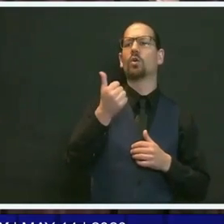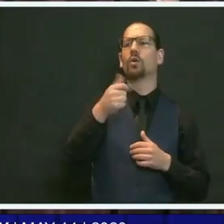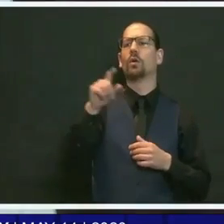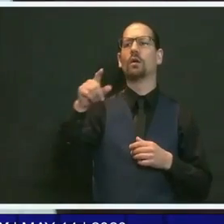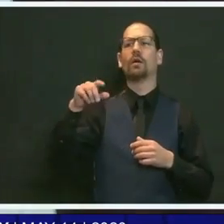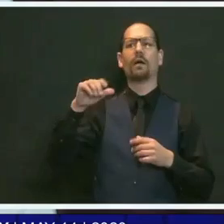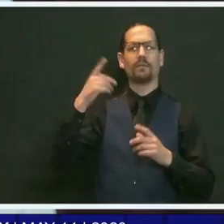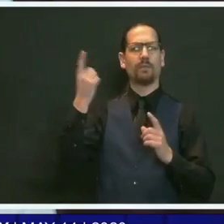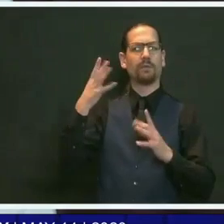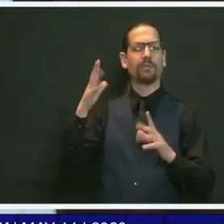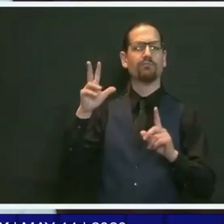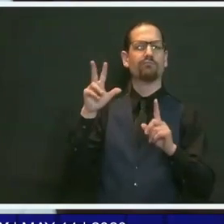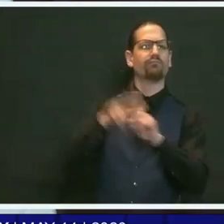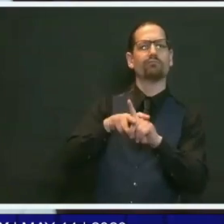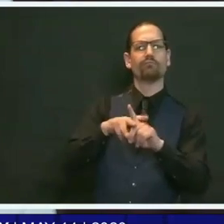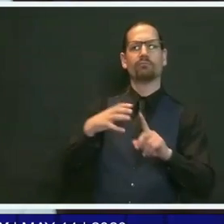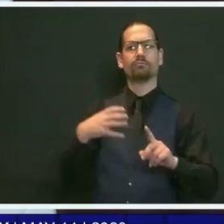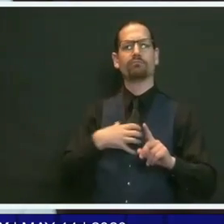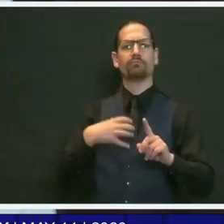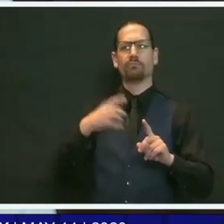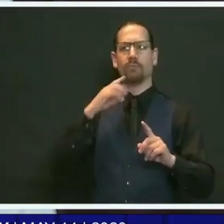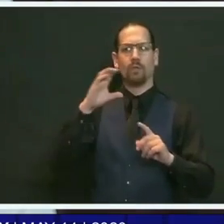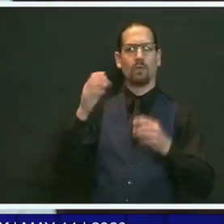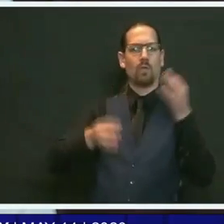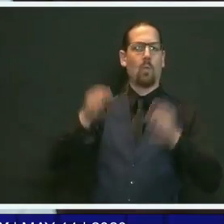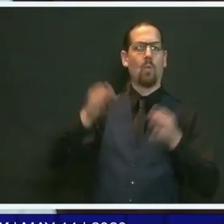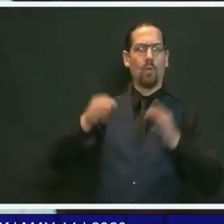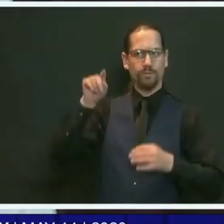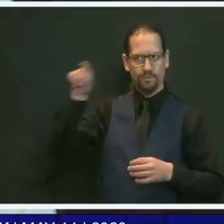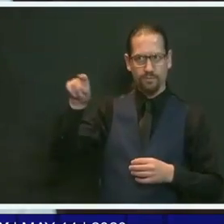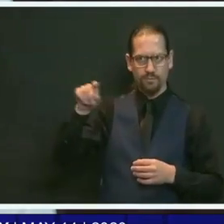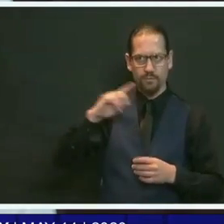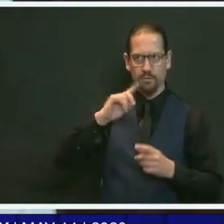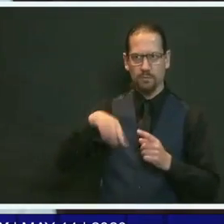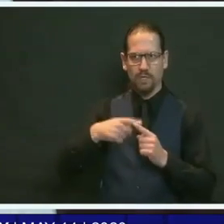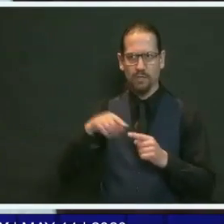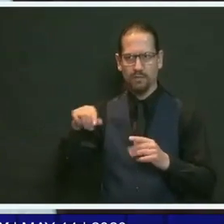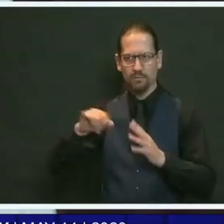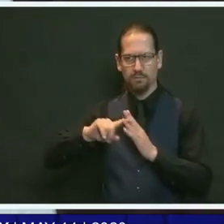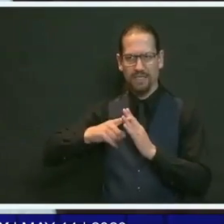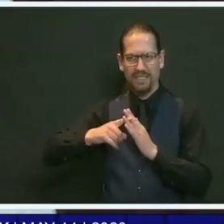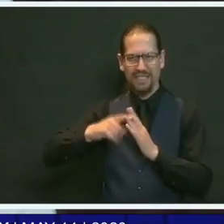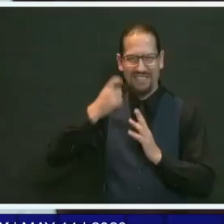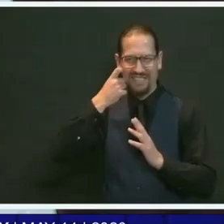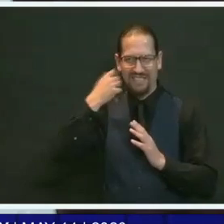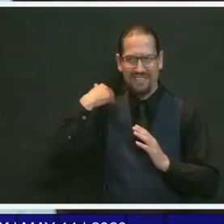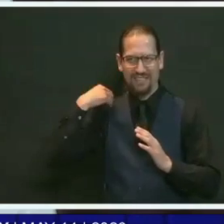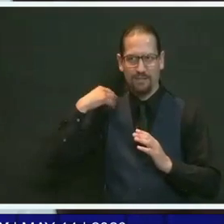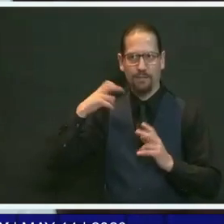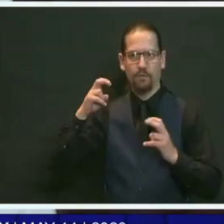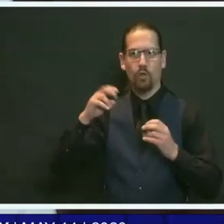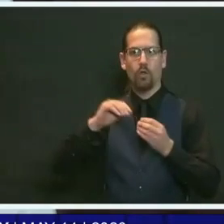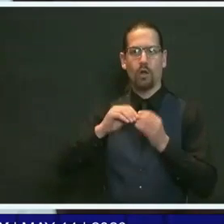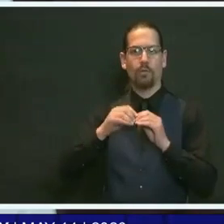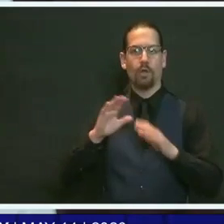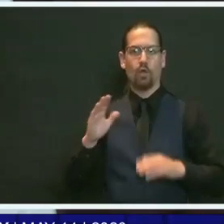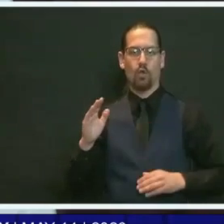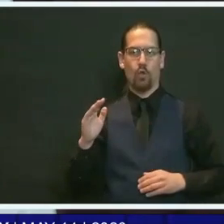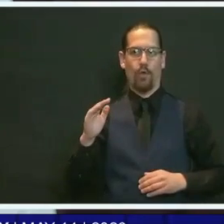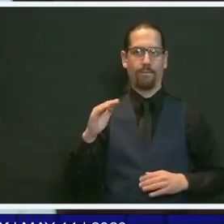indicate what looks to be or what appears to be the beginning of an exponential curve with